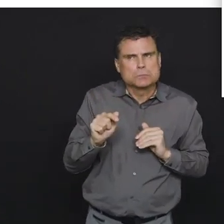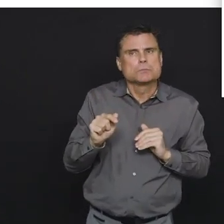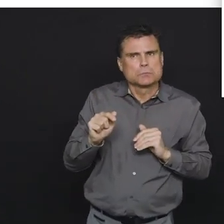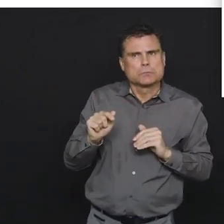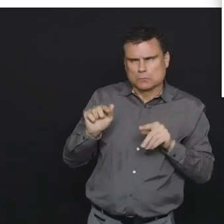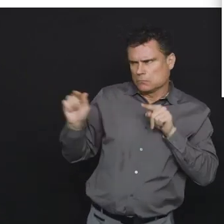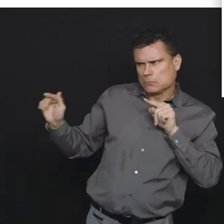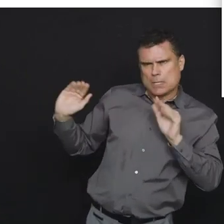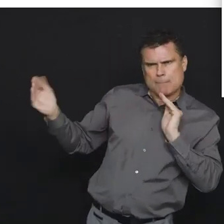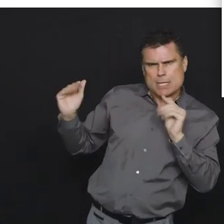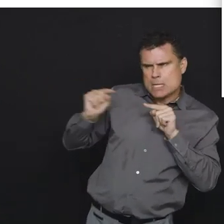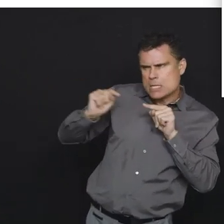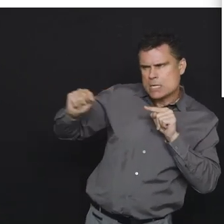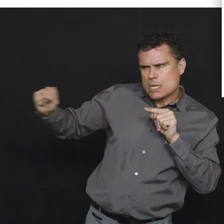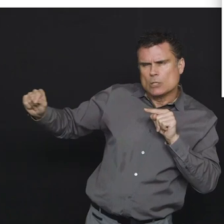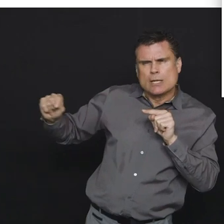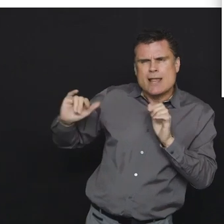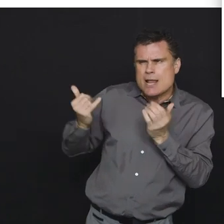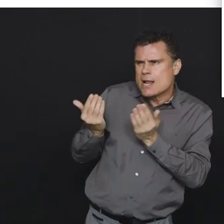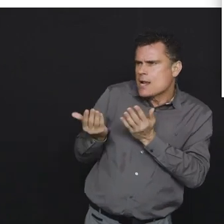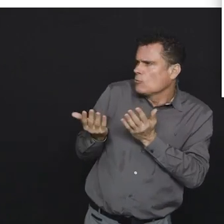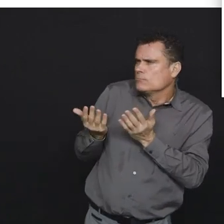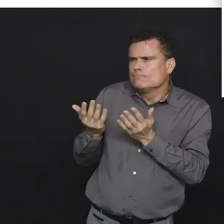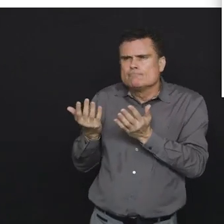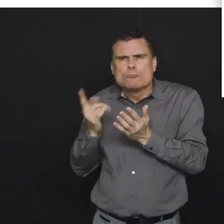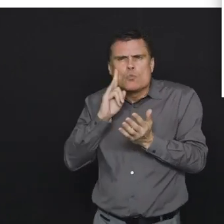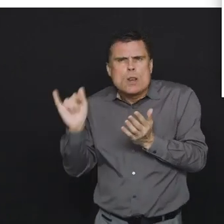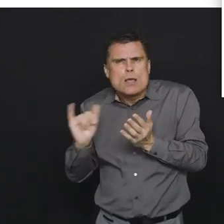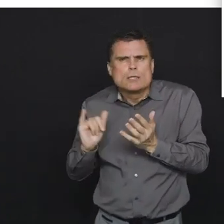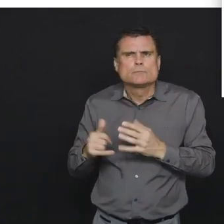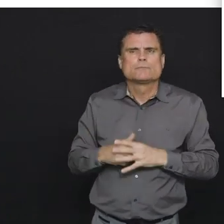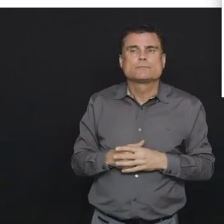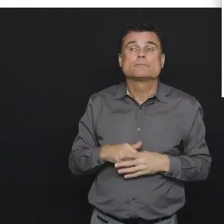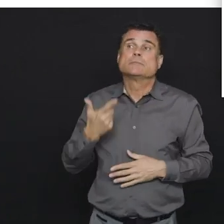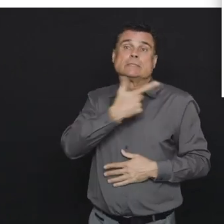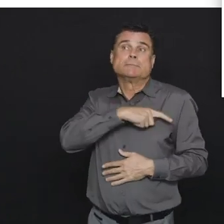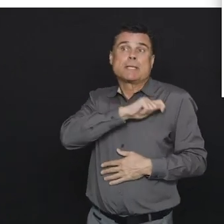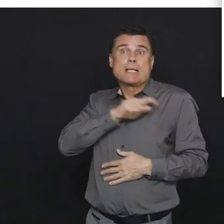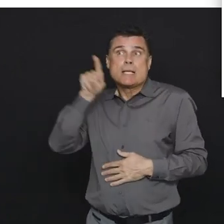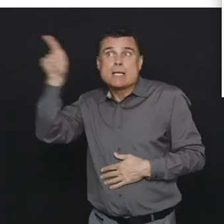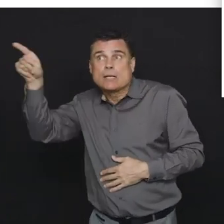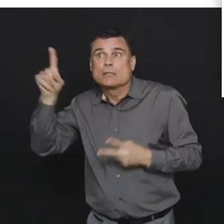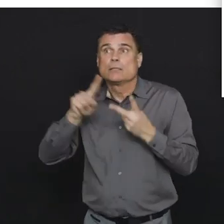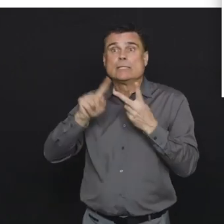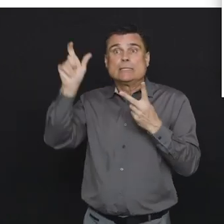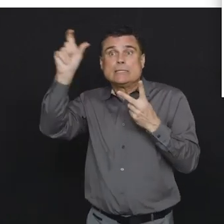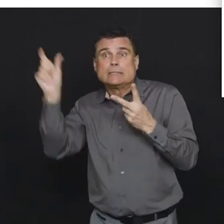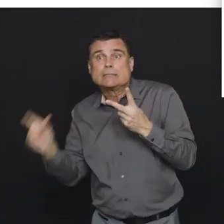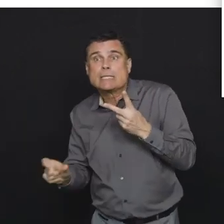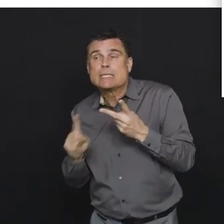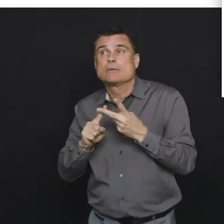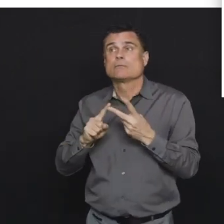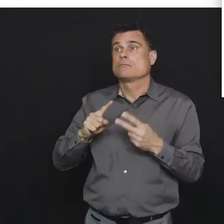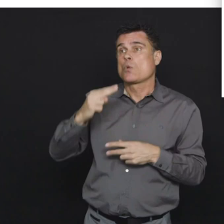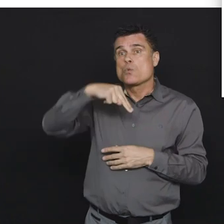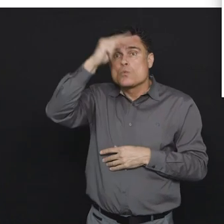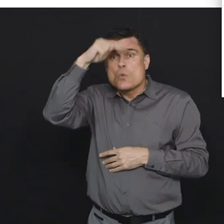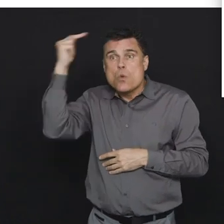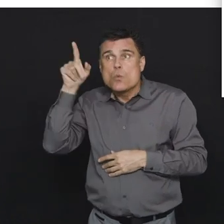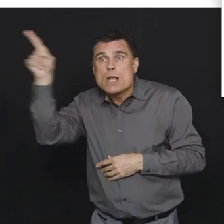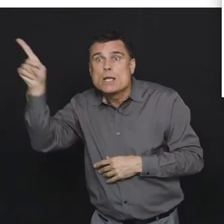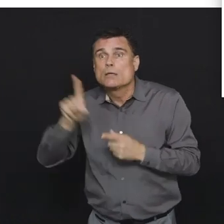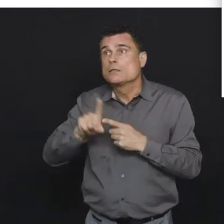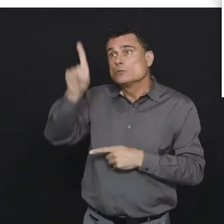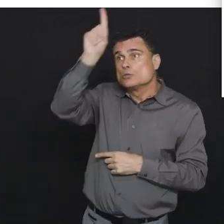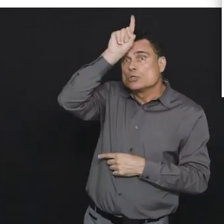a little bit farther ahead than the the line for Canada but as you can see the lines for Spain and